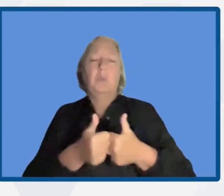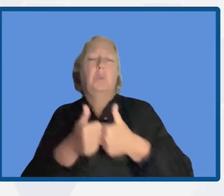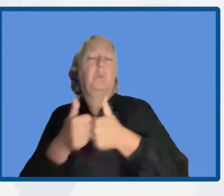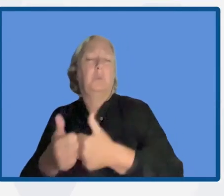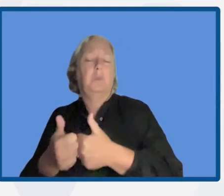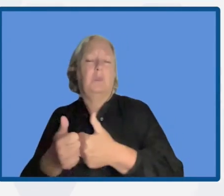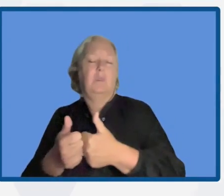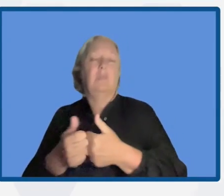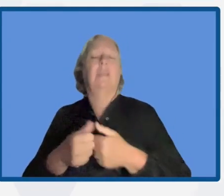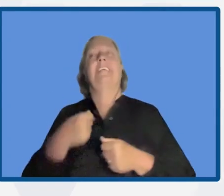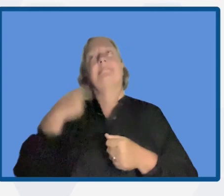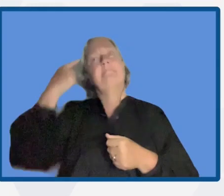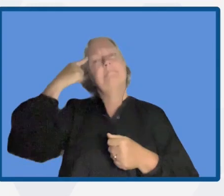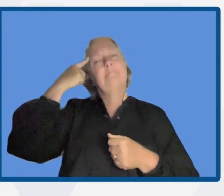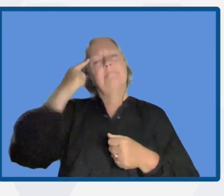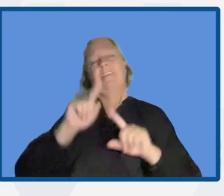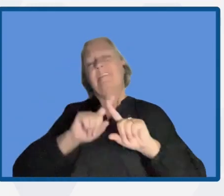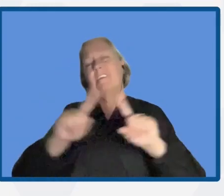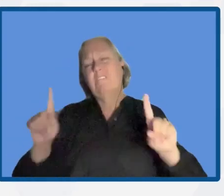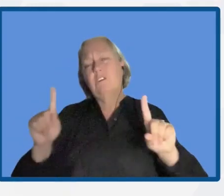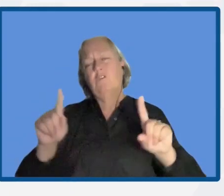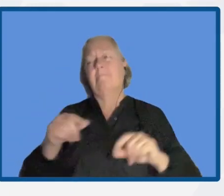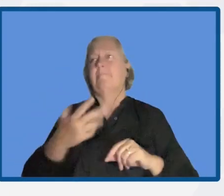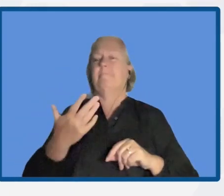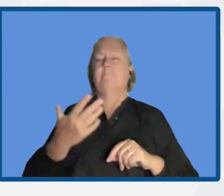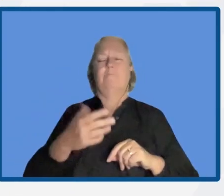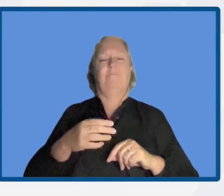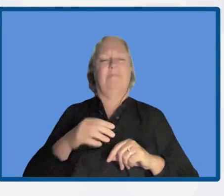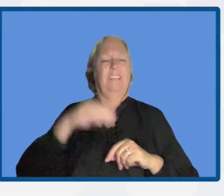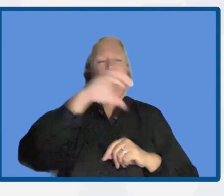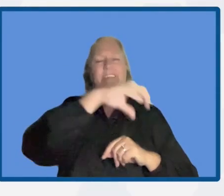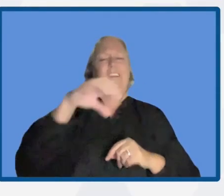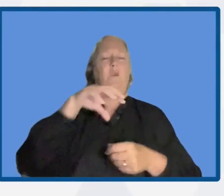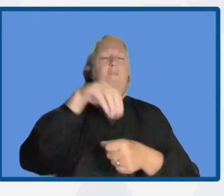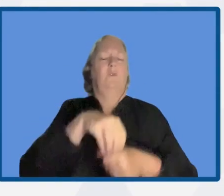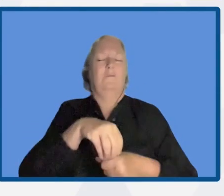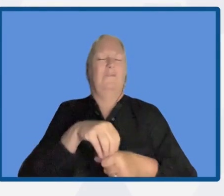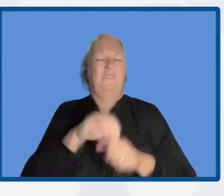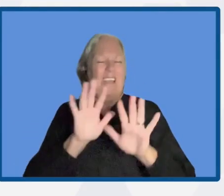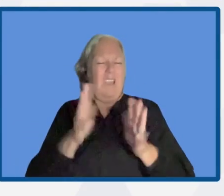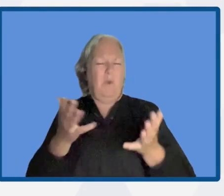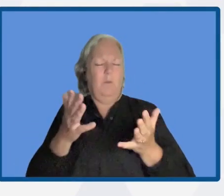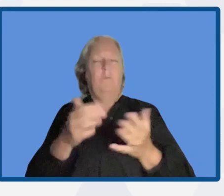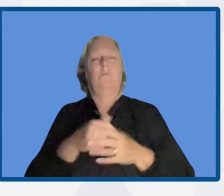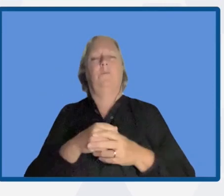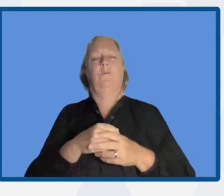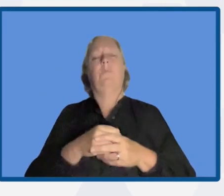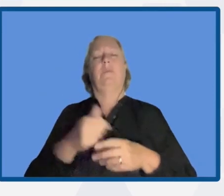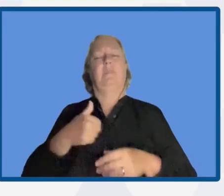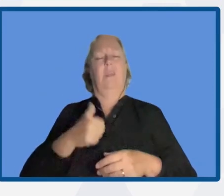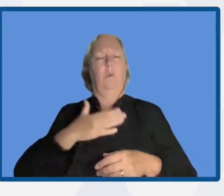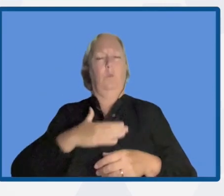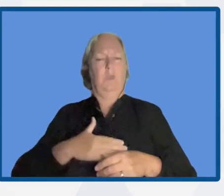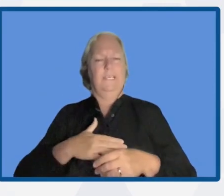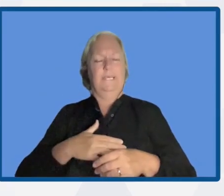Taking into account the different actors. How can we achieve this? I'm going to